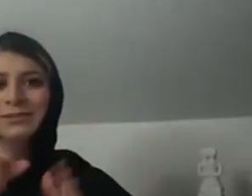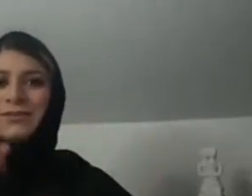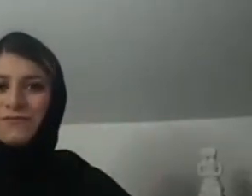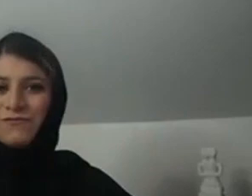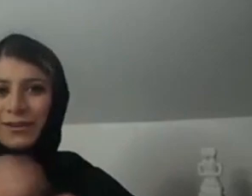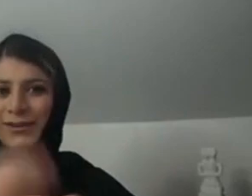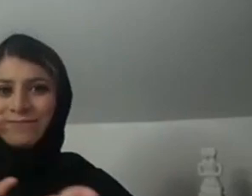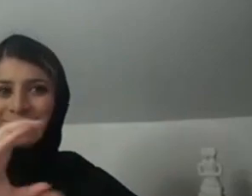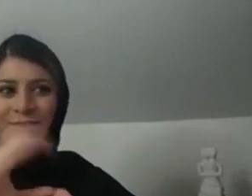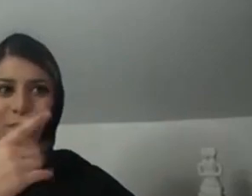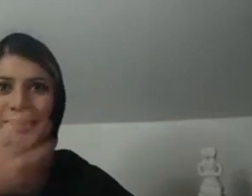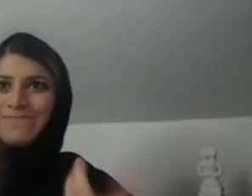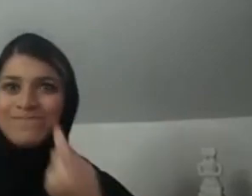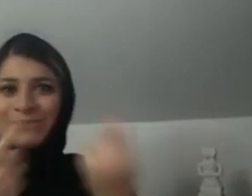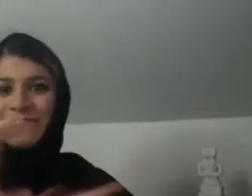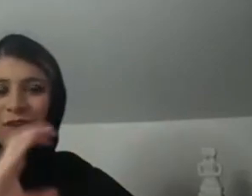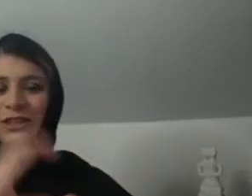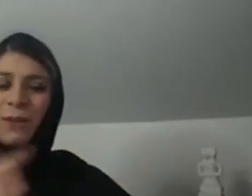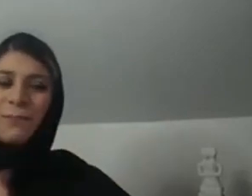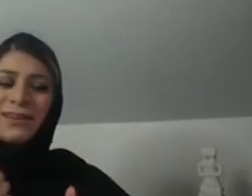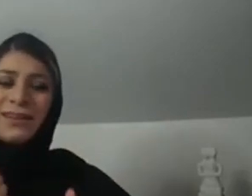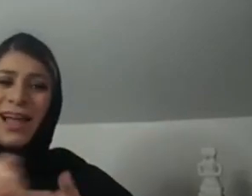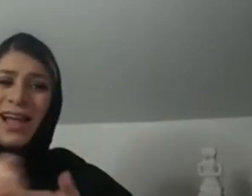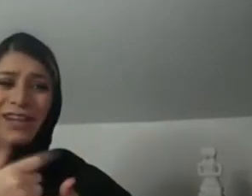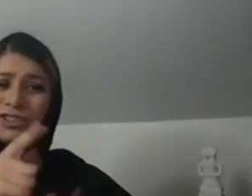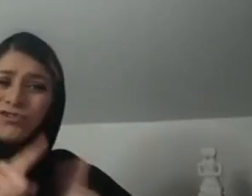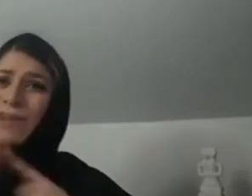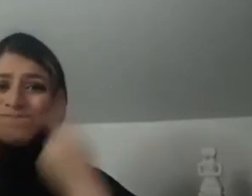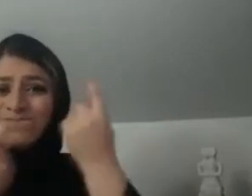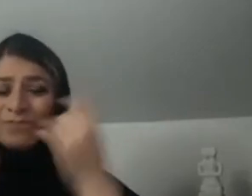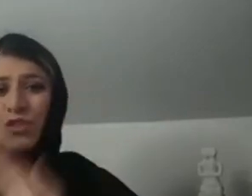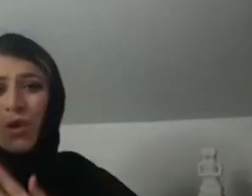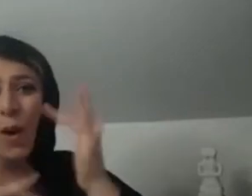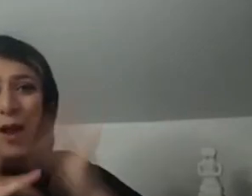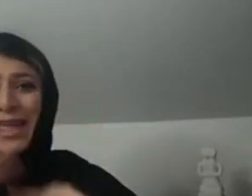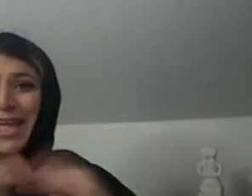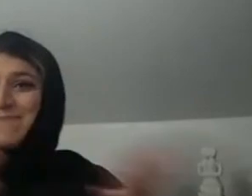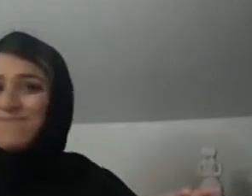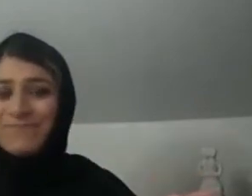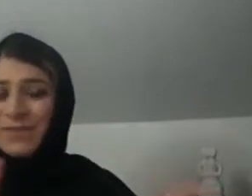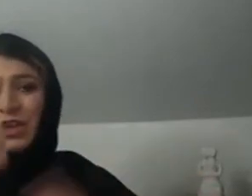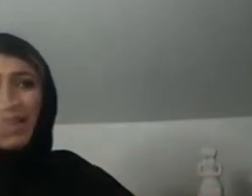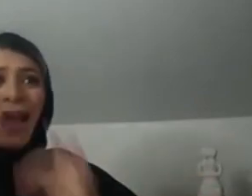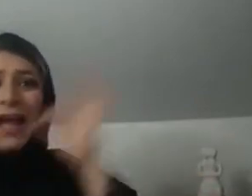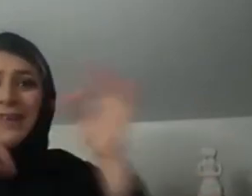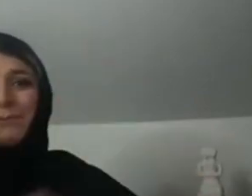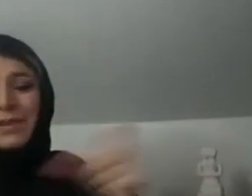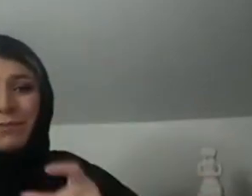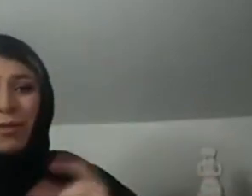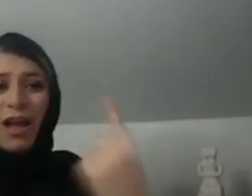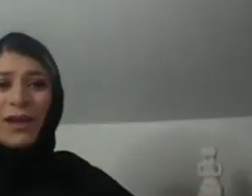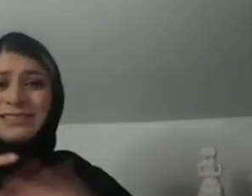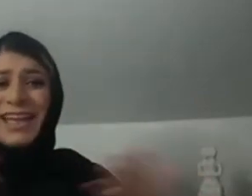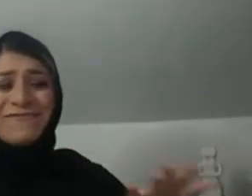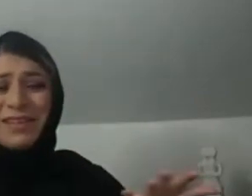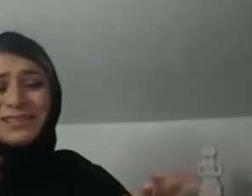Your job is to tell stories. Yes, we know funding is a difficult area. You can possibly